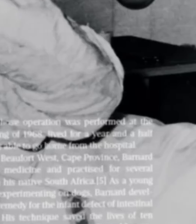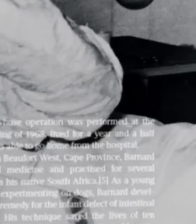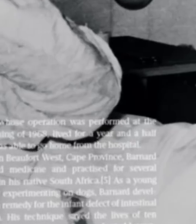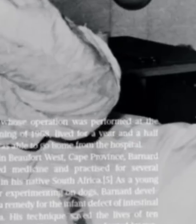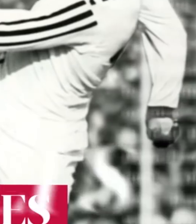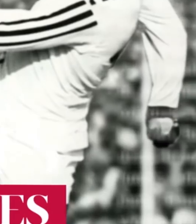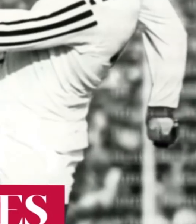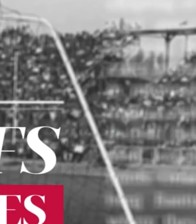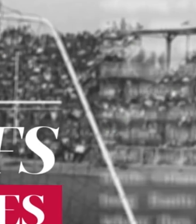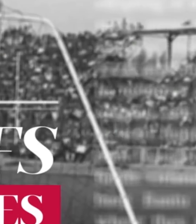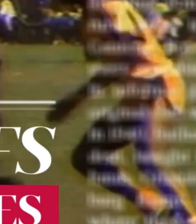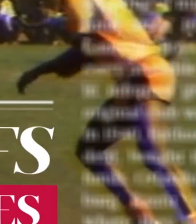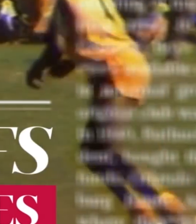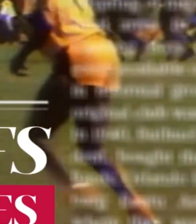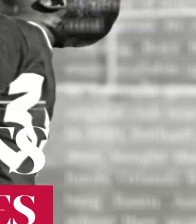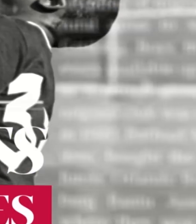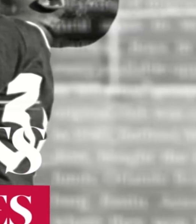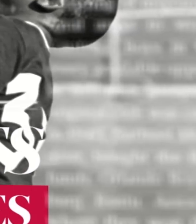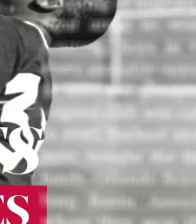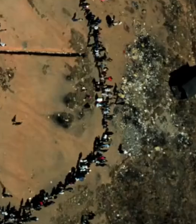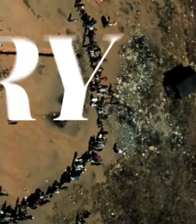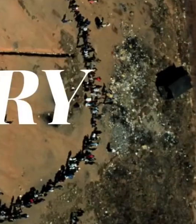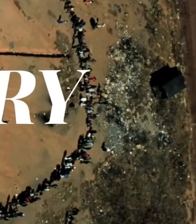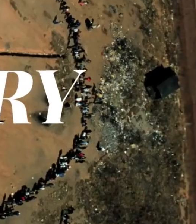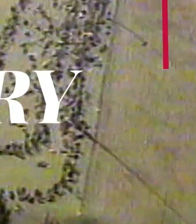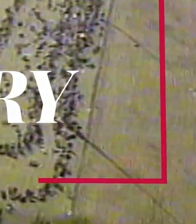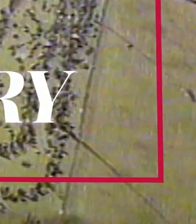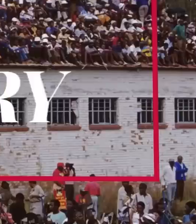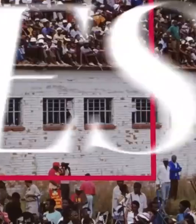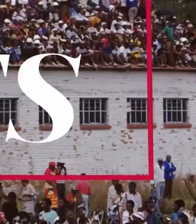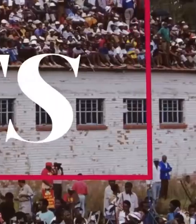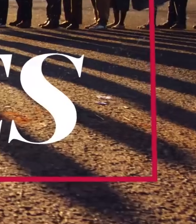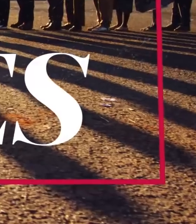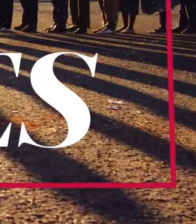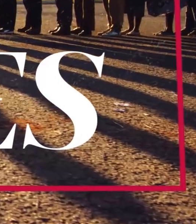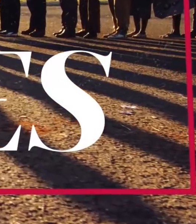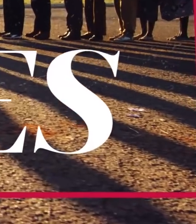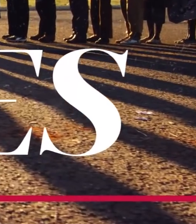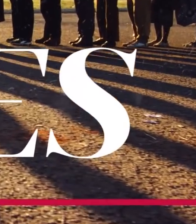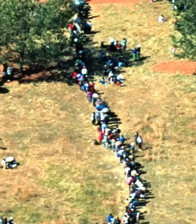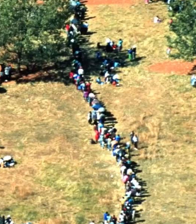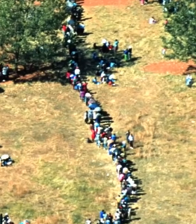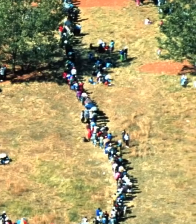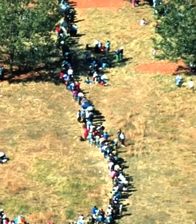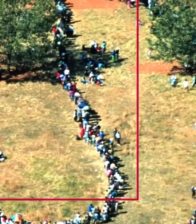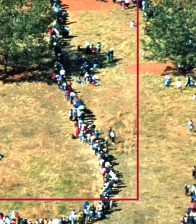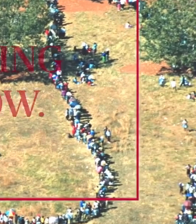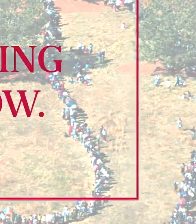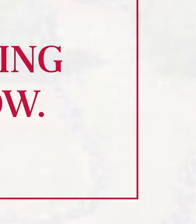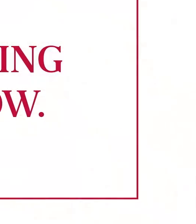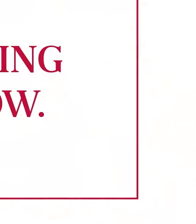at beating when a great rivalry ignited and when a country rose out of the depths of division to unite because for